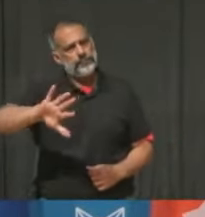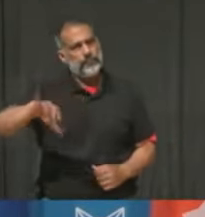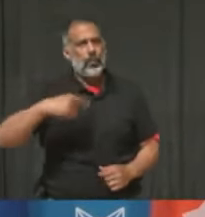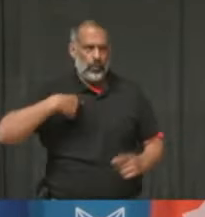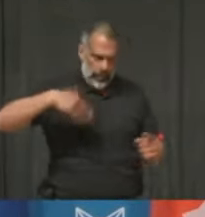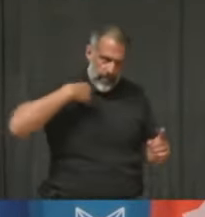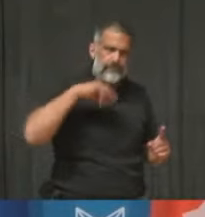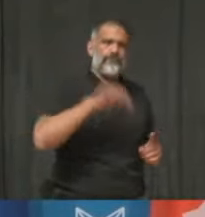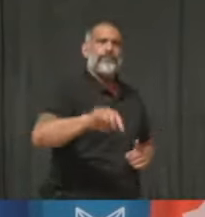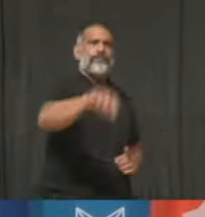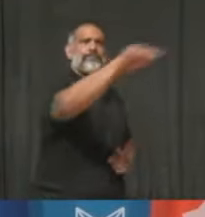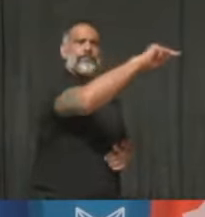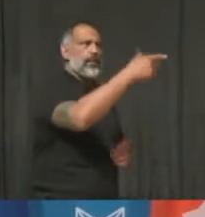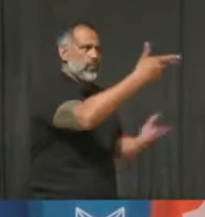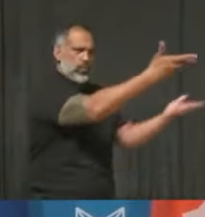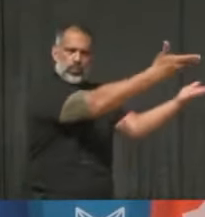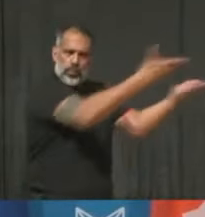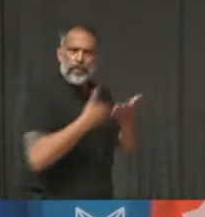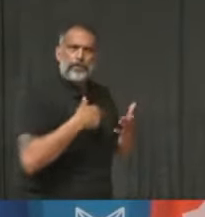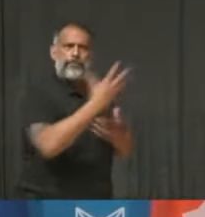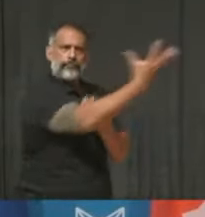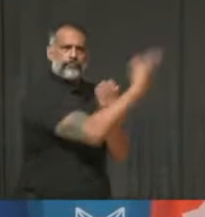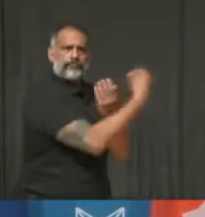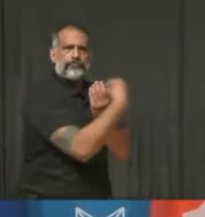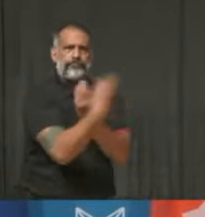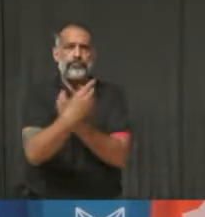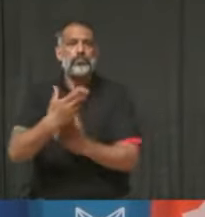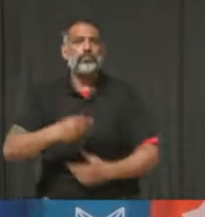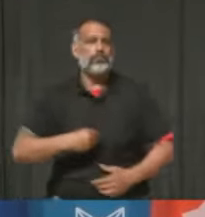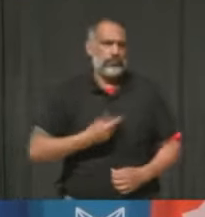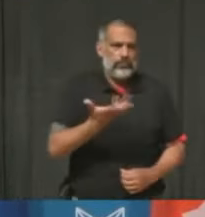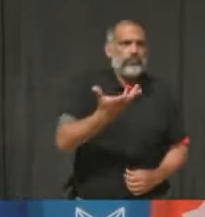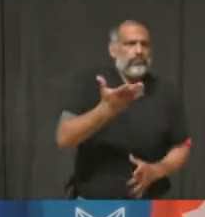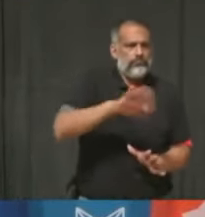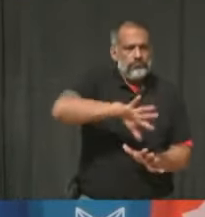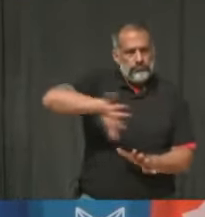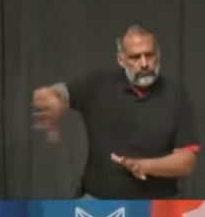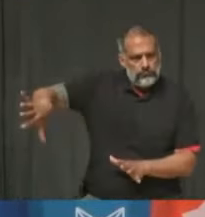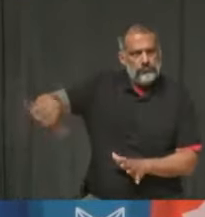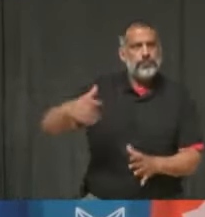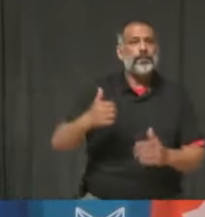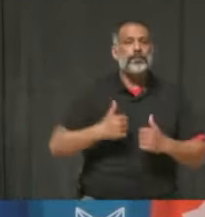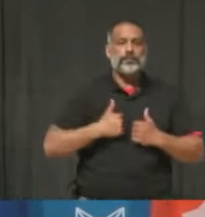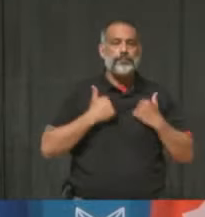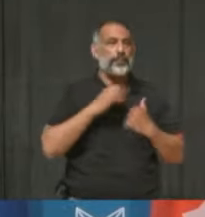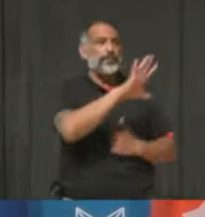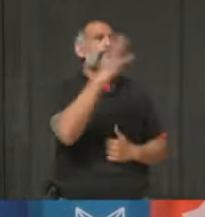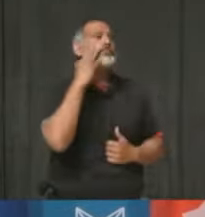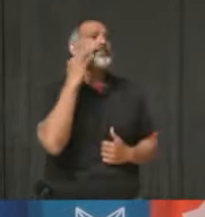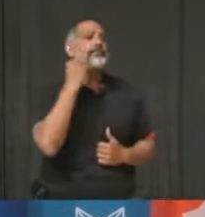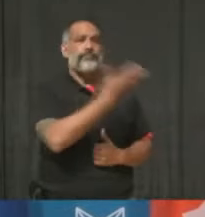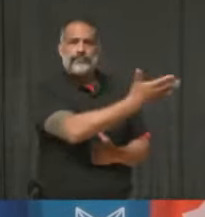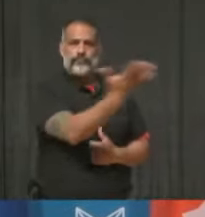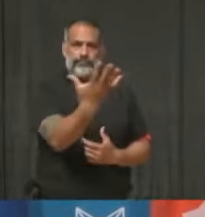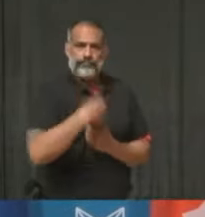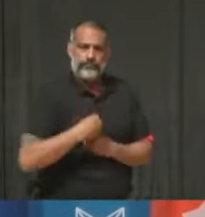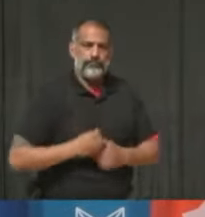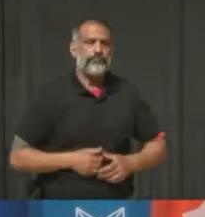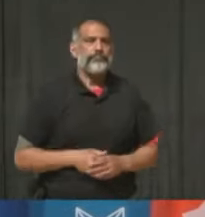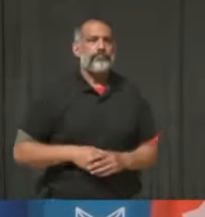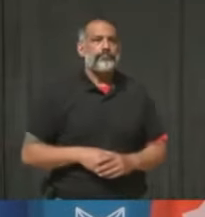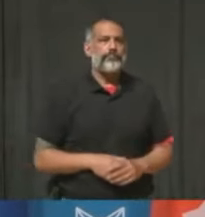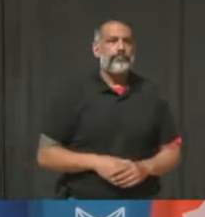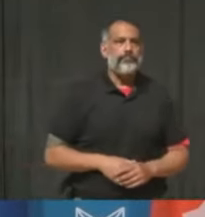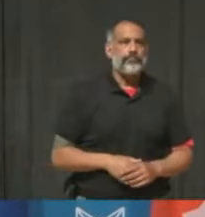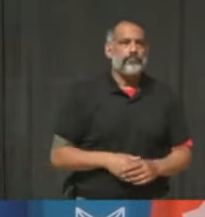perceptions to the fore. So, you know, that lived experience needs to be reflected more. We need to understand why people perceive the corporation the way